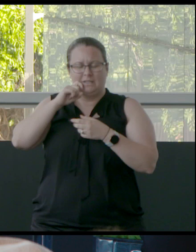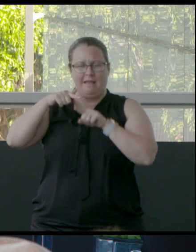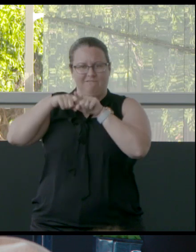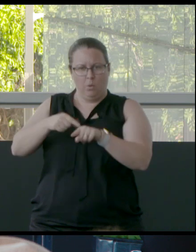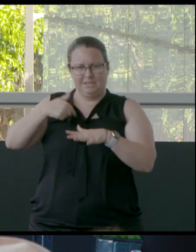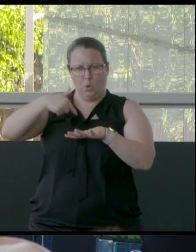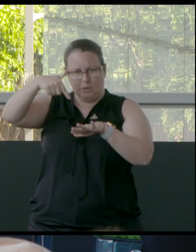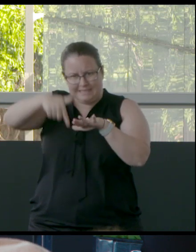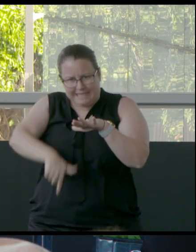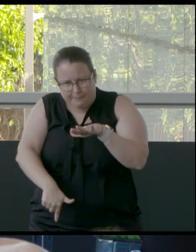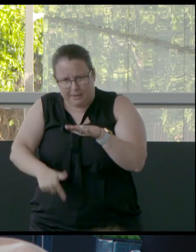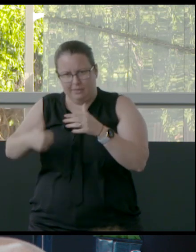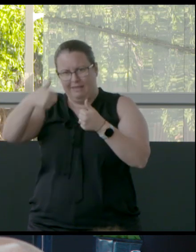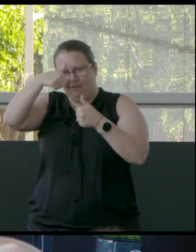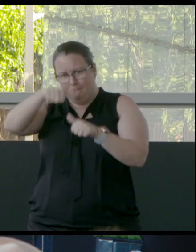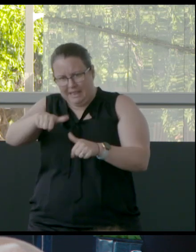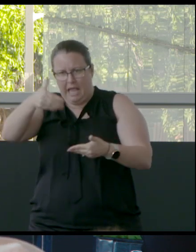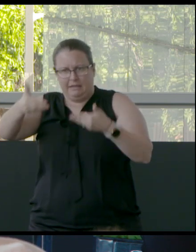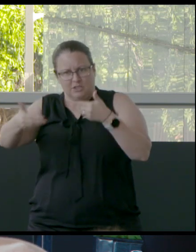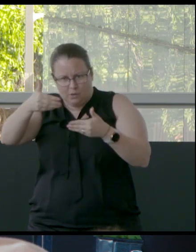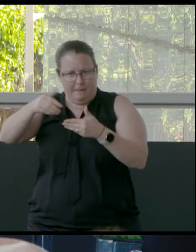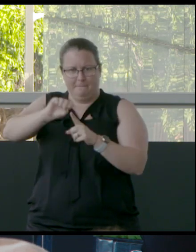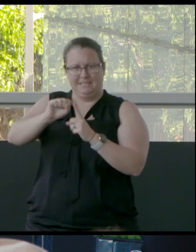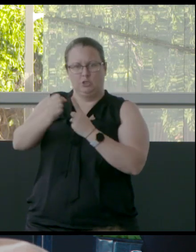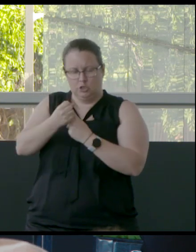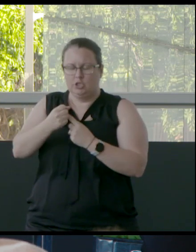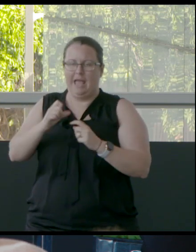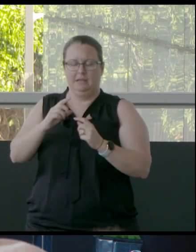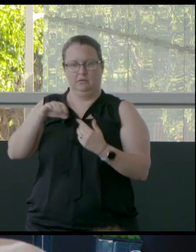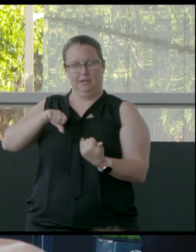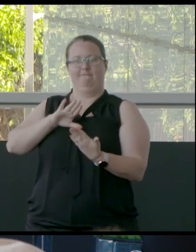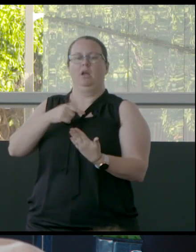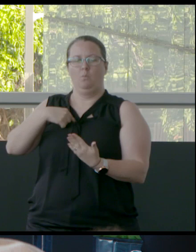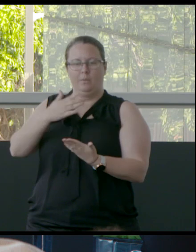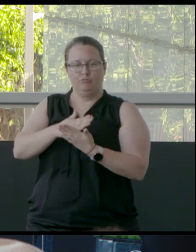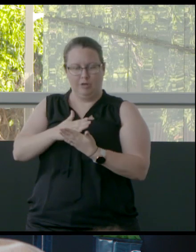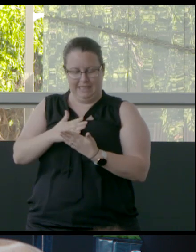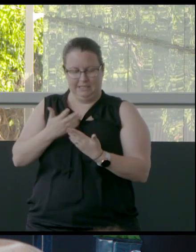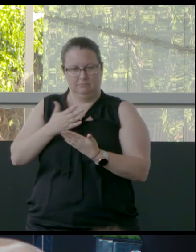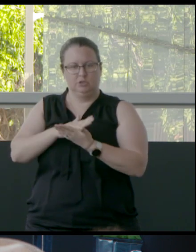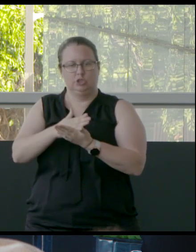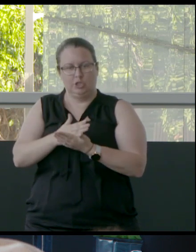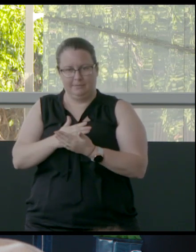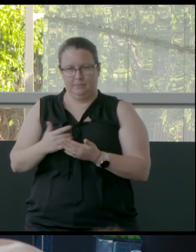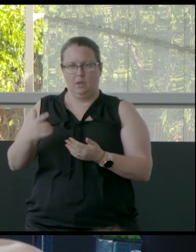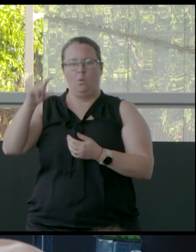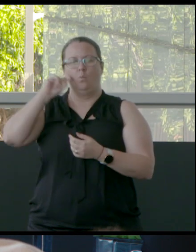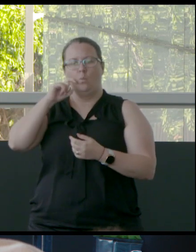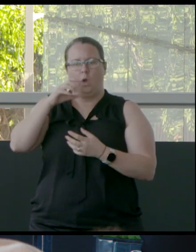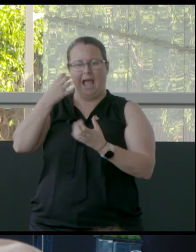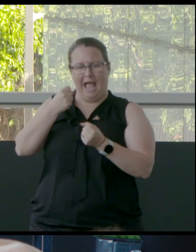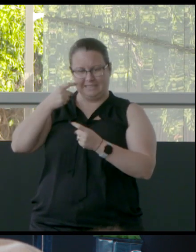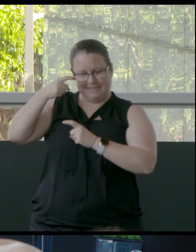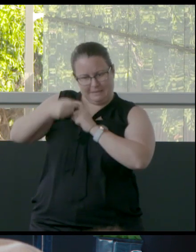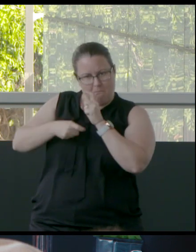than familiar adversarial positions and confront what we really share, this instinct to life. Water carries a symbolic and